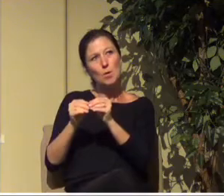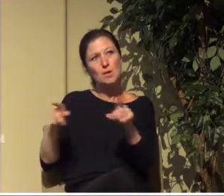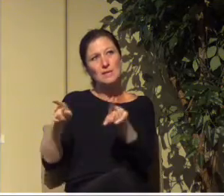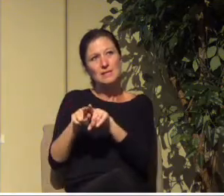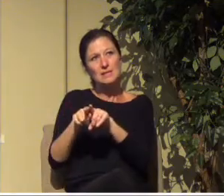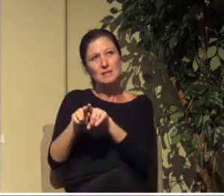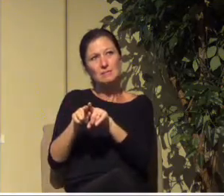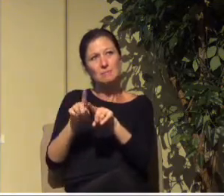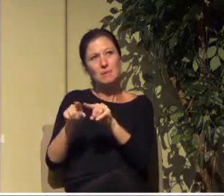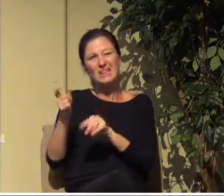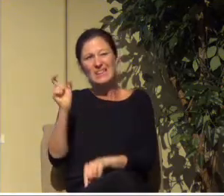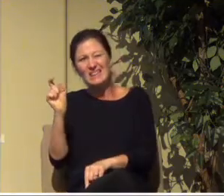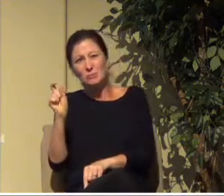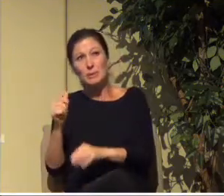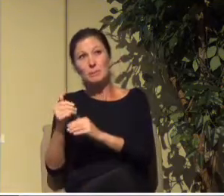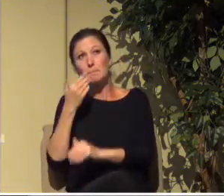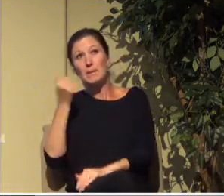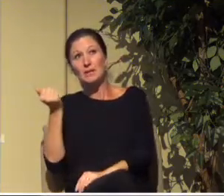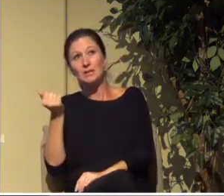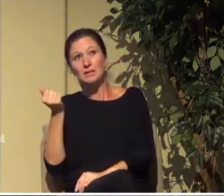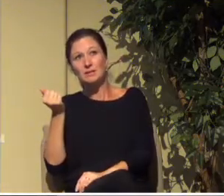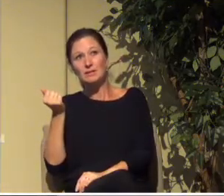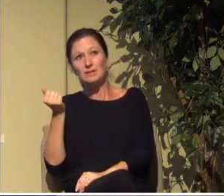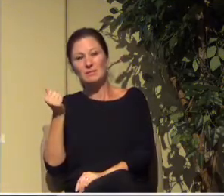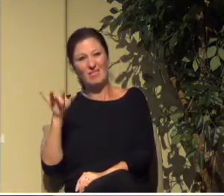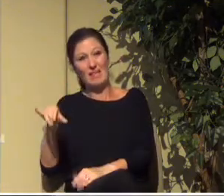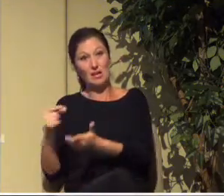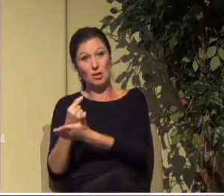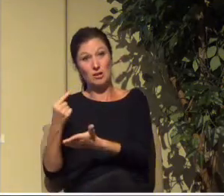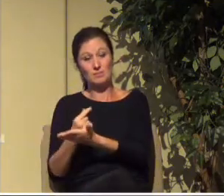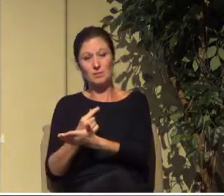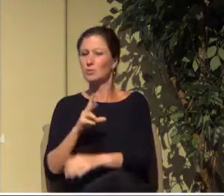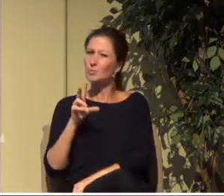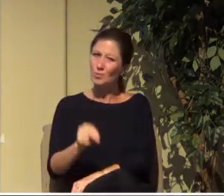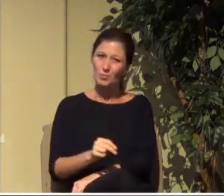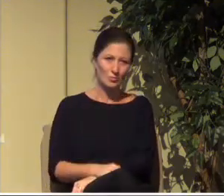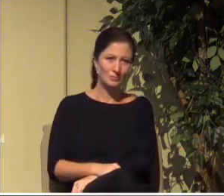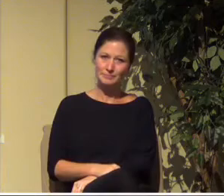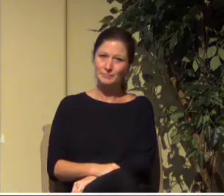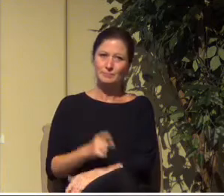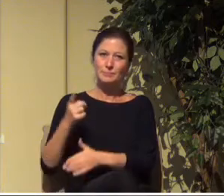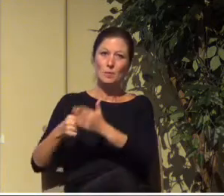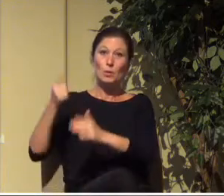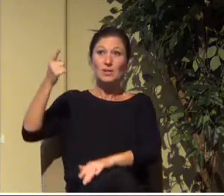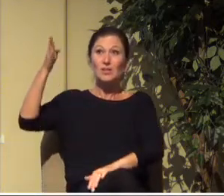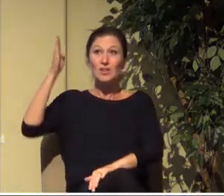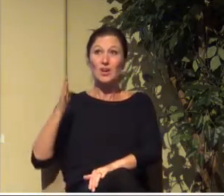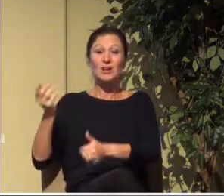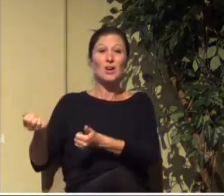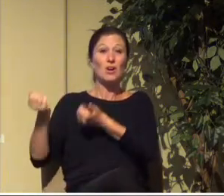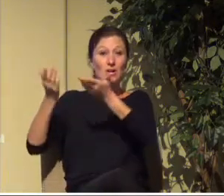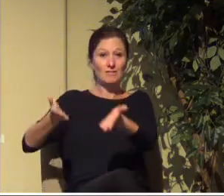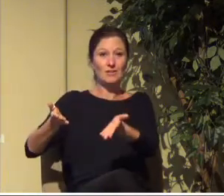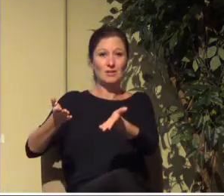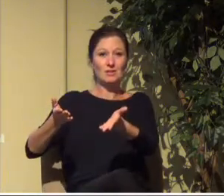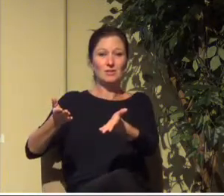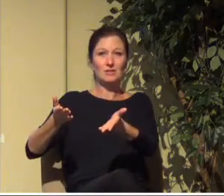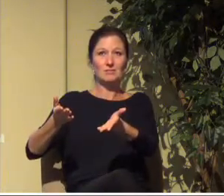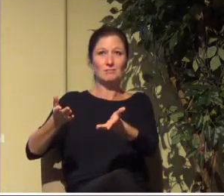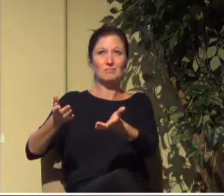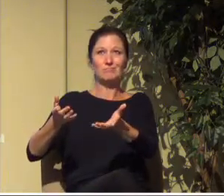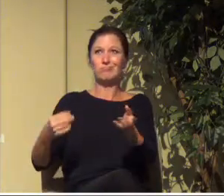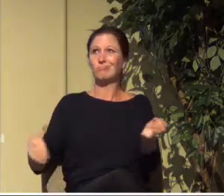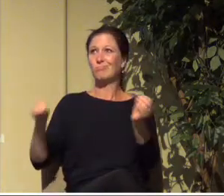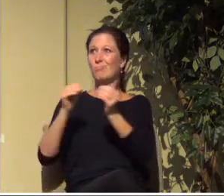gospel What God offers us in Christ is beyond our wildest imaginings In Christ everything